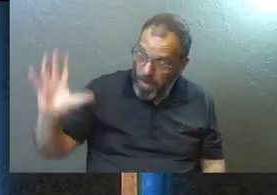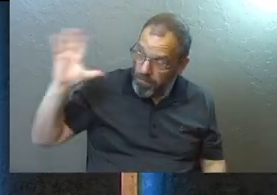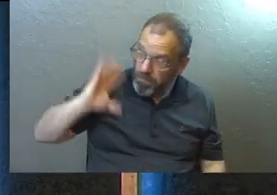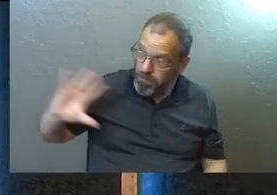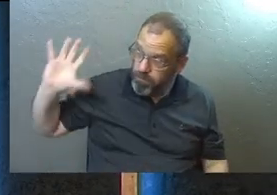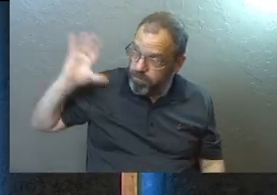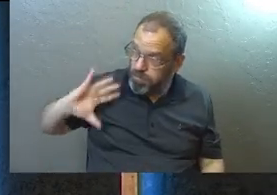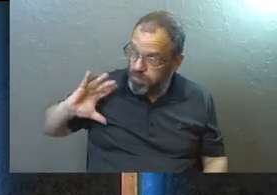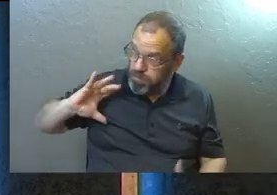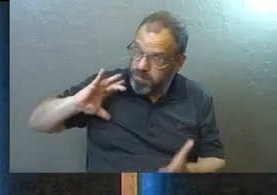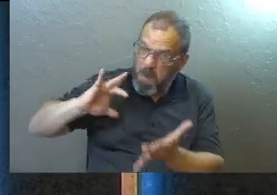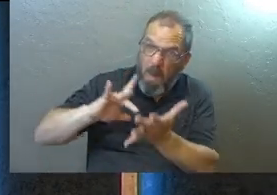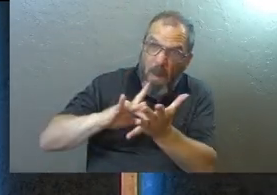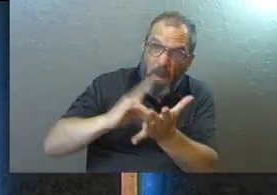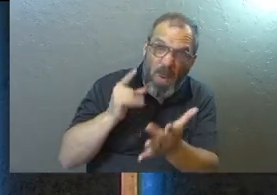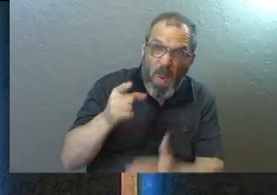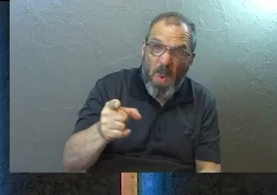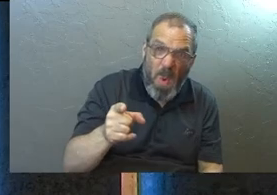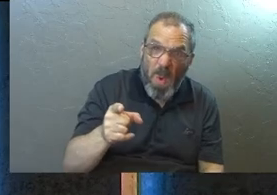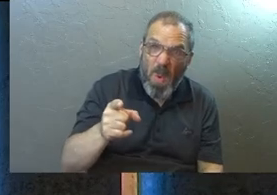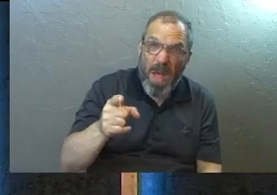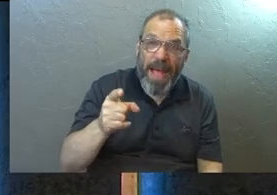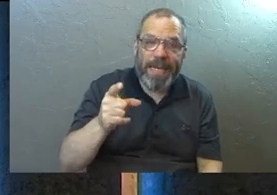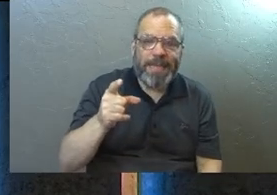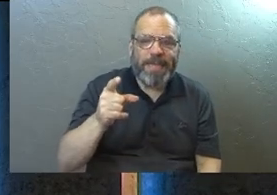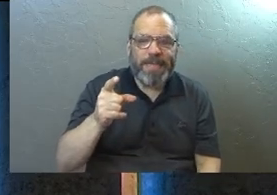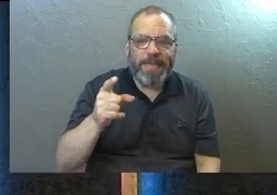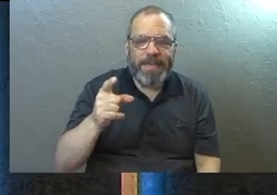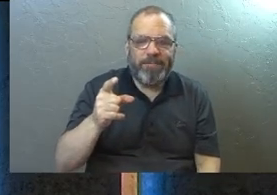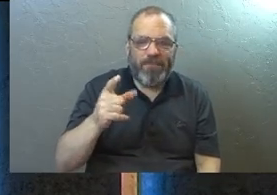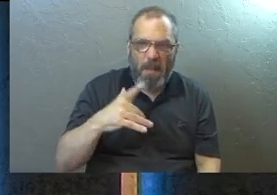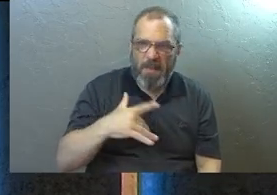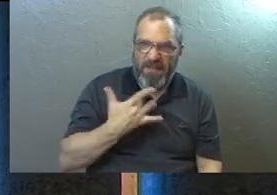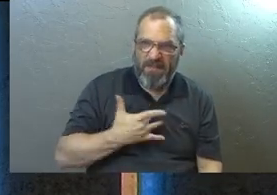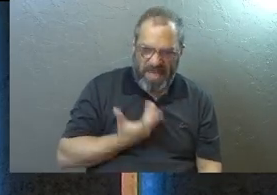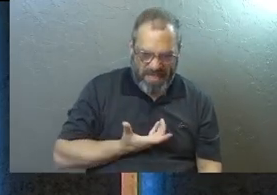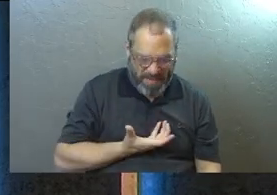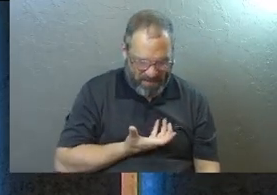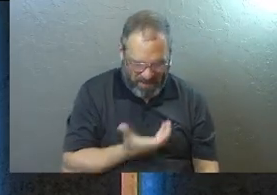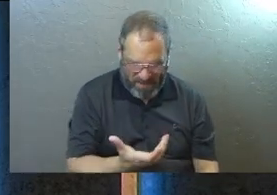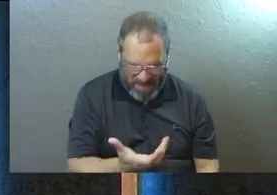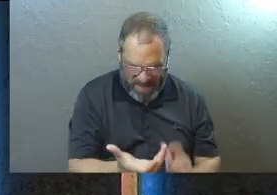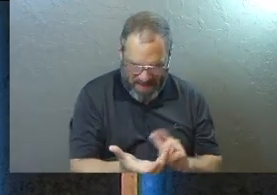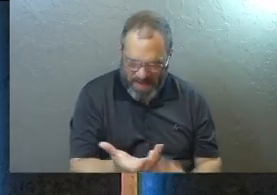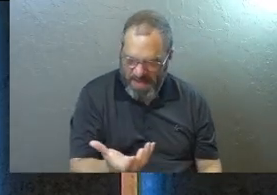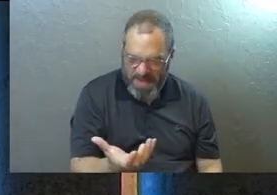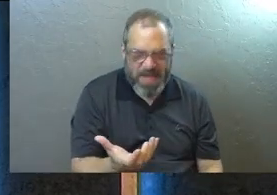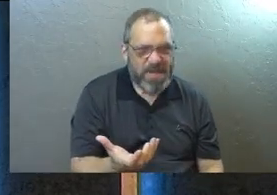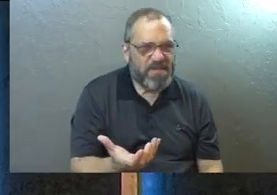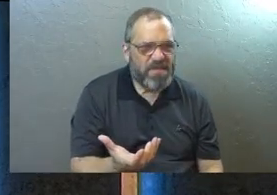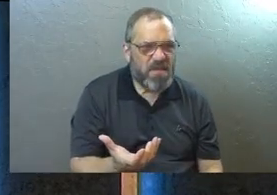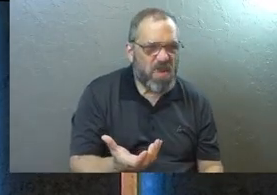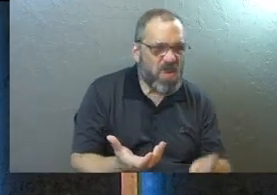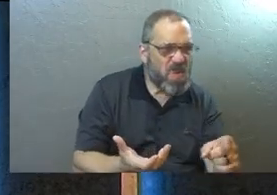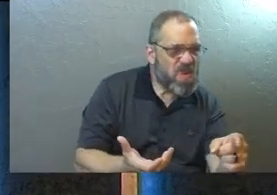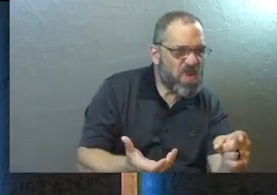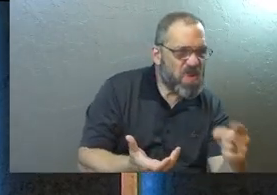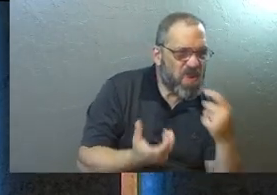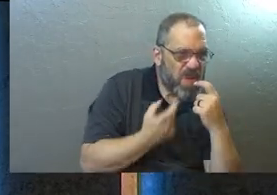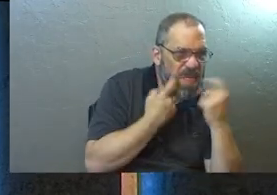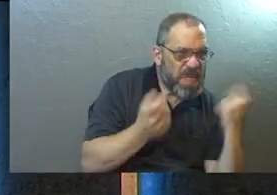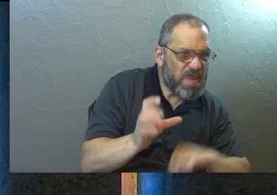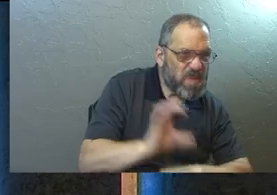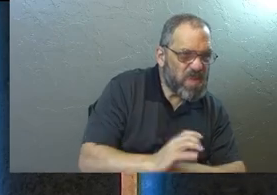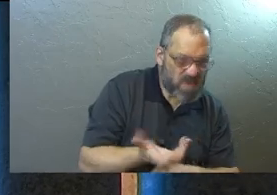to you in the past, you have taken your feelings and your hurt toward a group of broken sinners